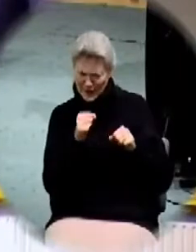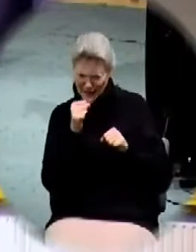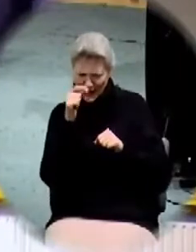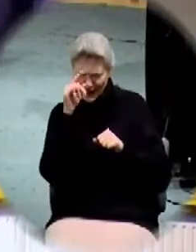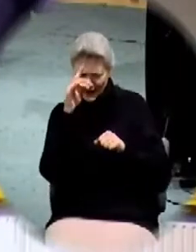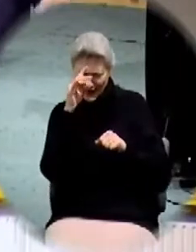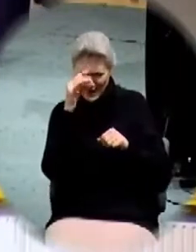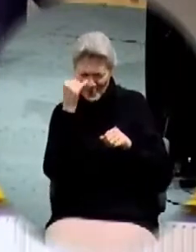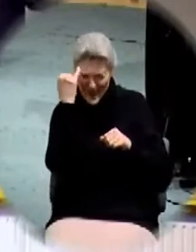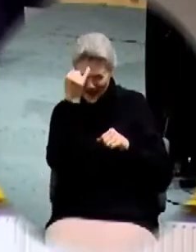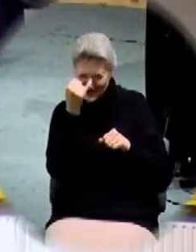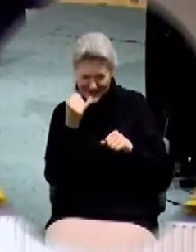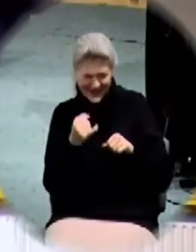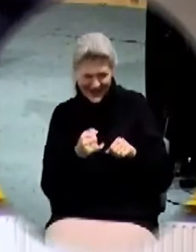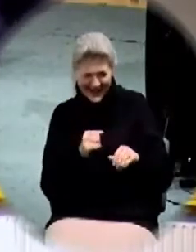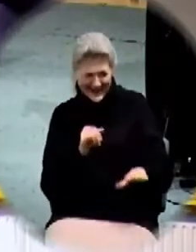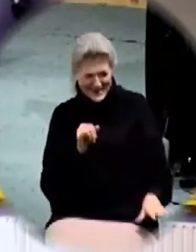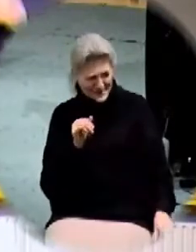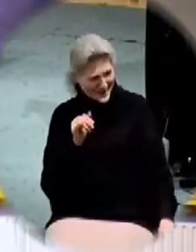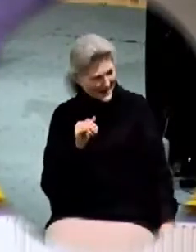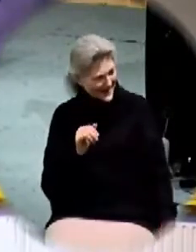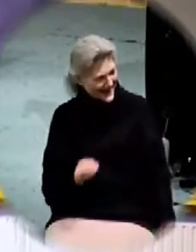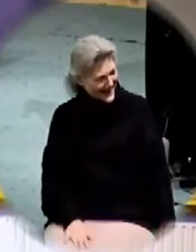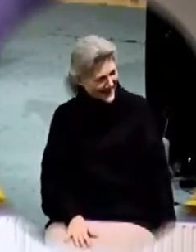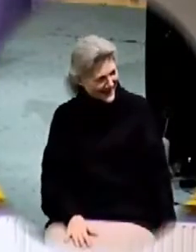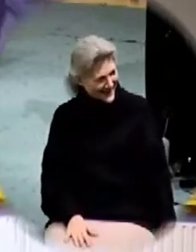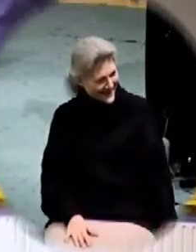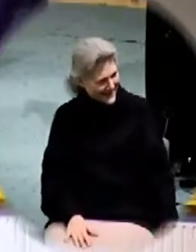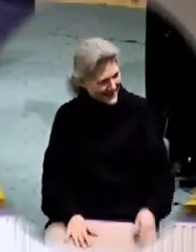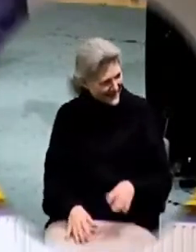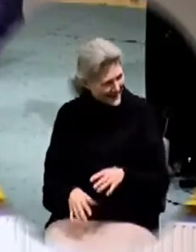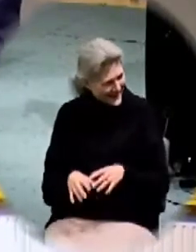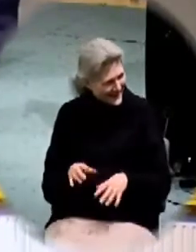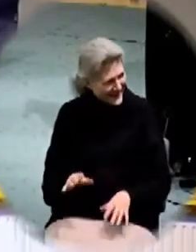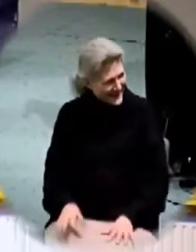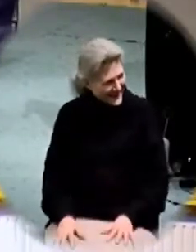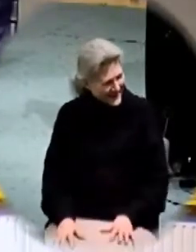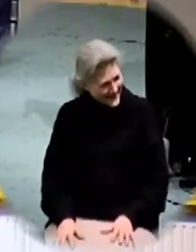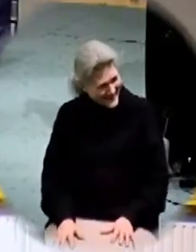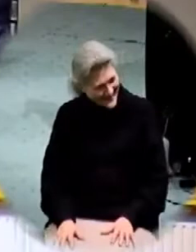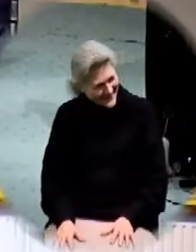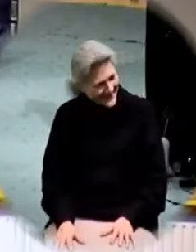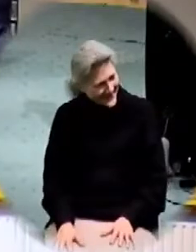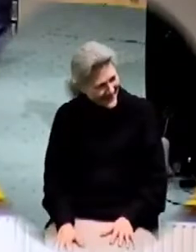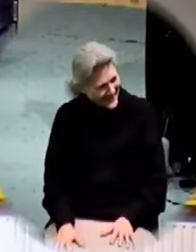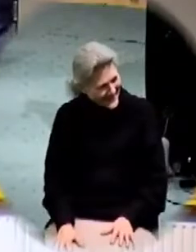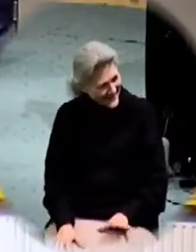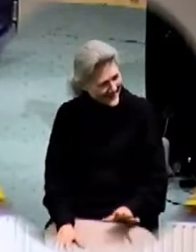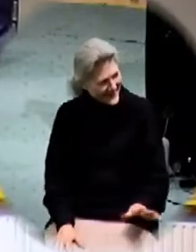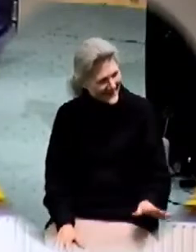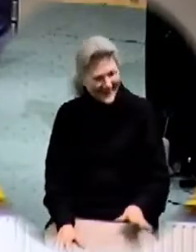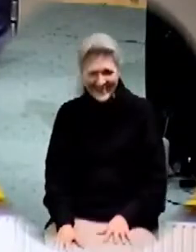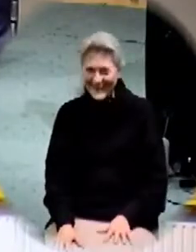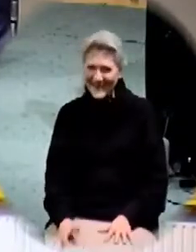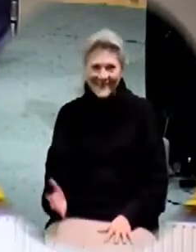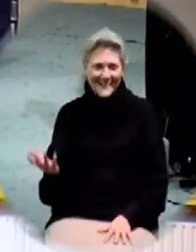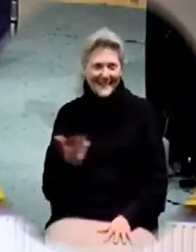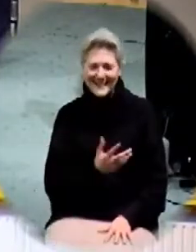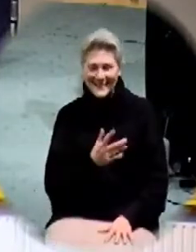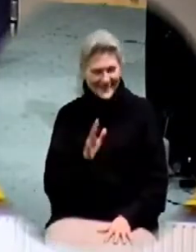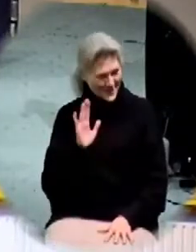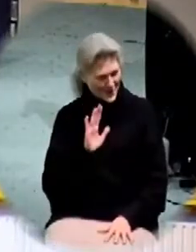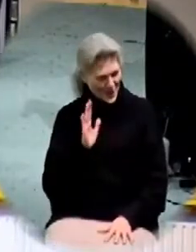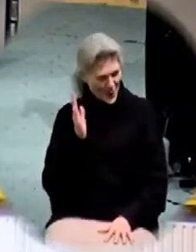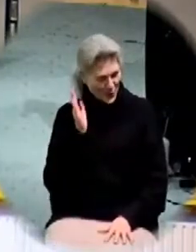See, unless we submit ourself to God, we will stay parked at the easy place in our life.